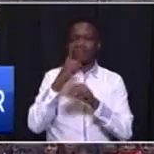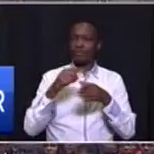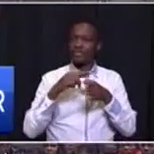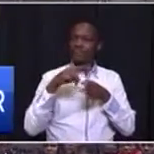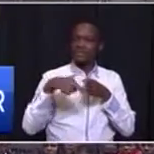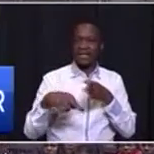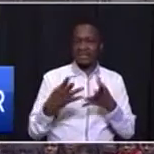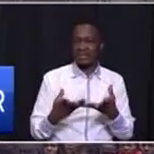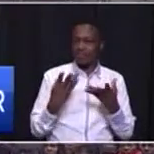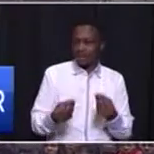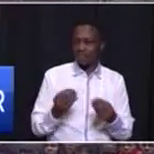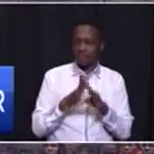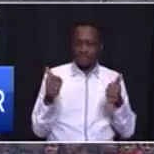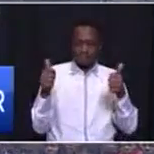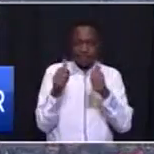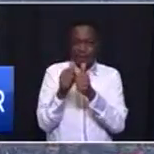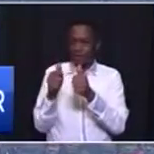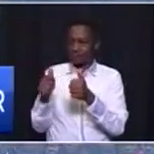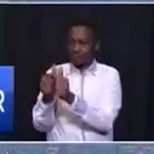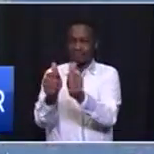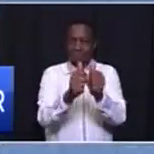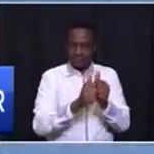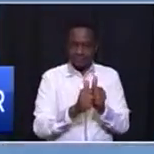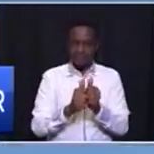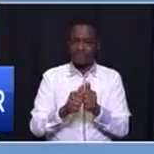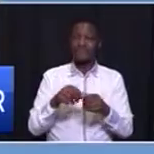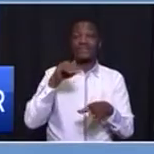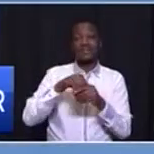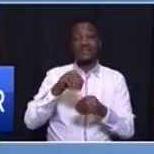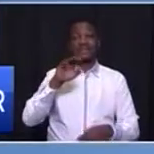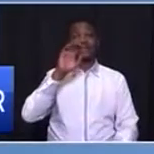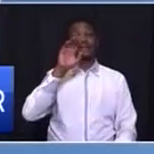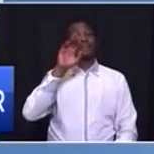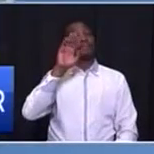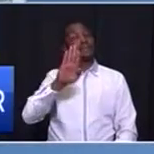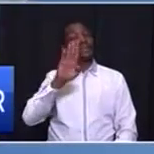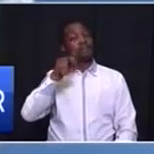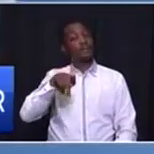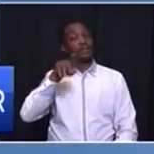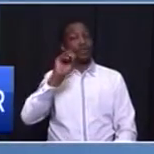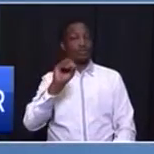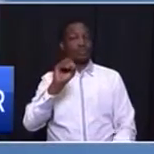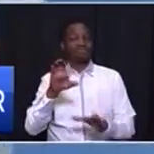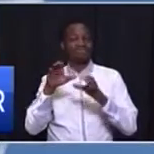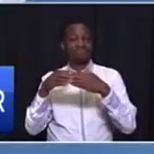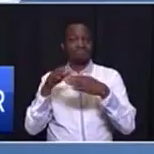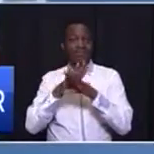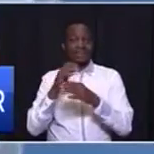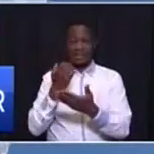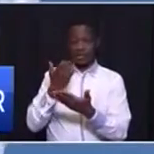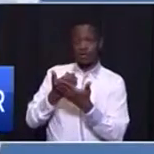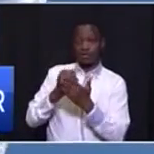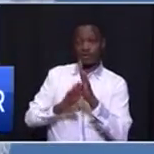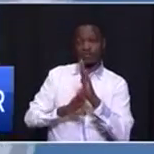of this collaboration. In the BPO sector, the economy grew